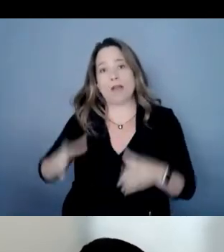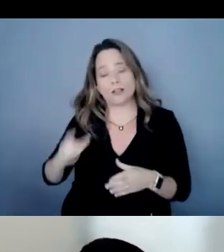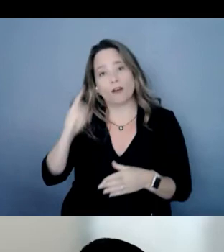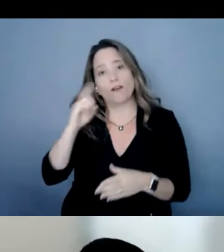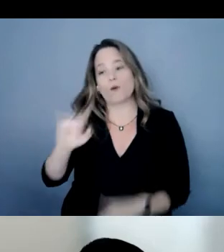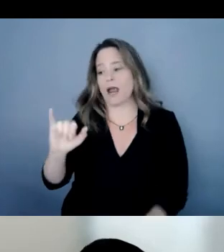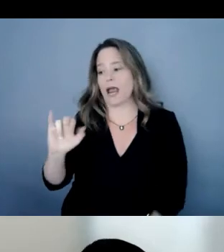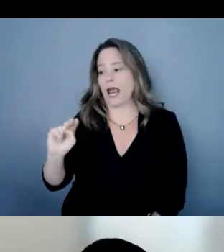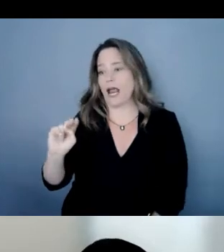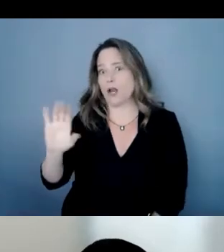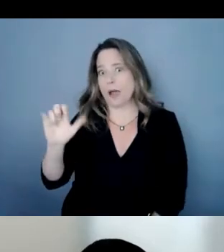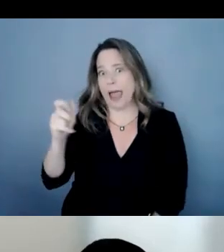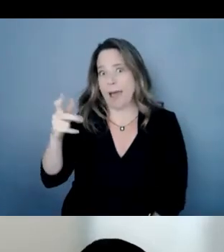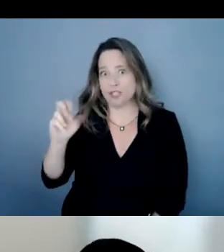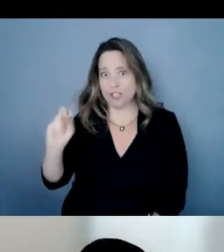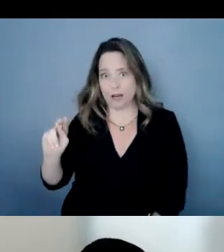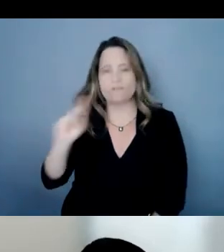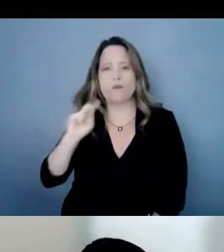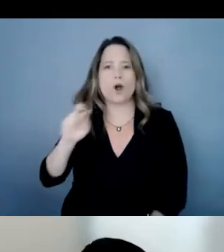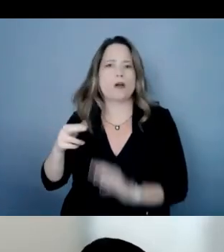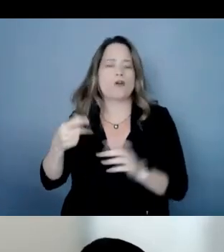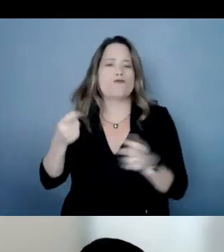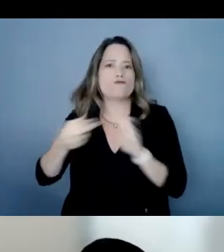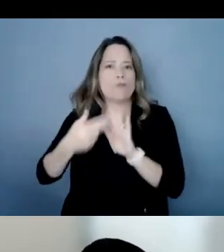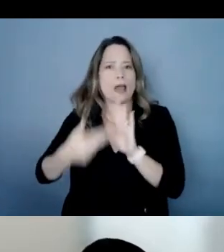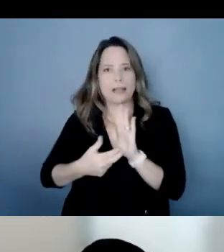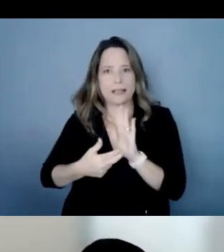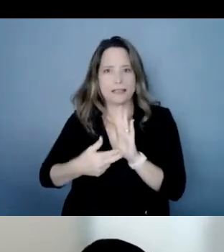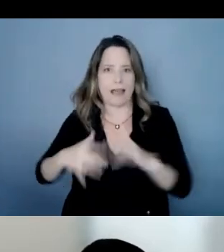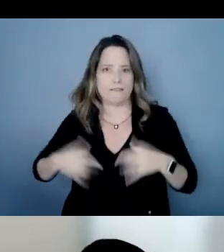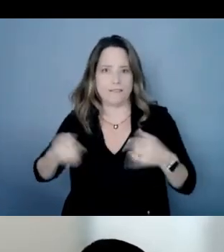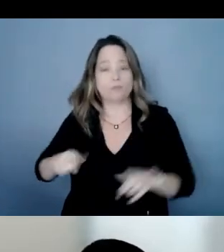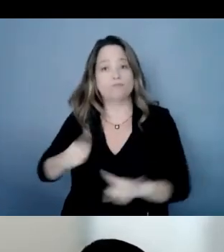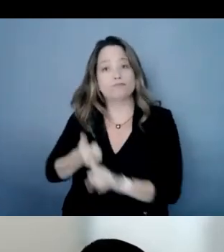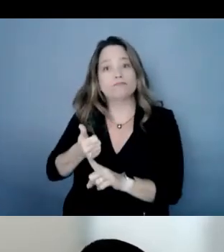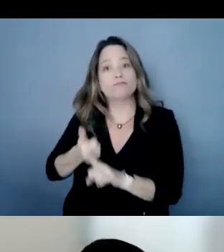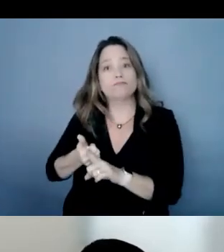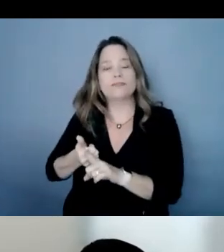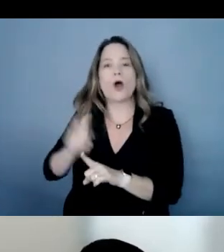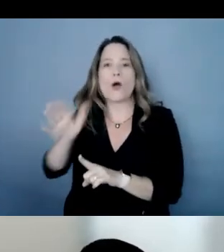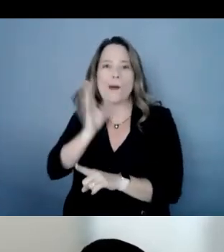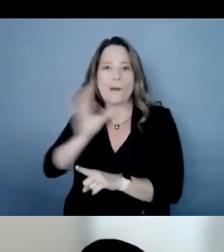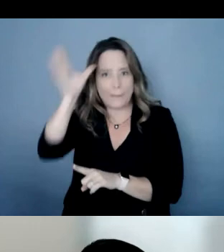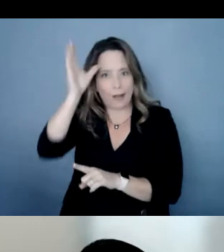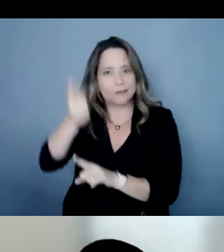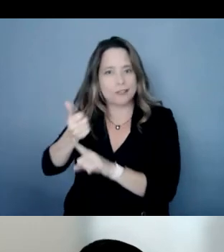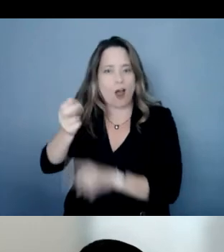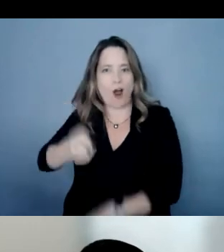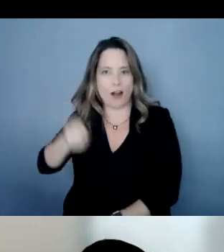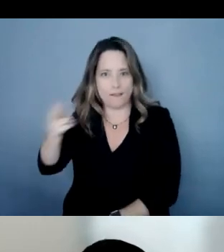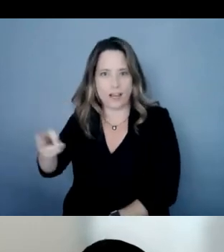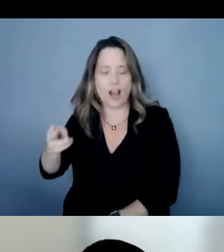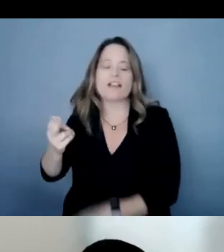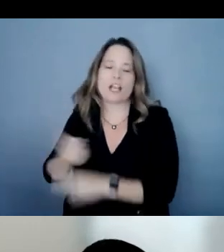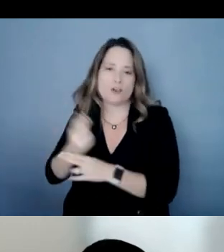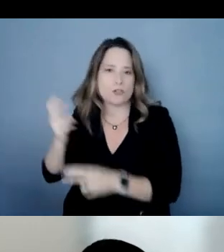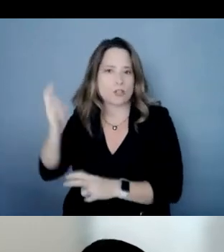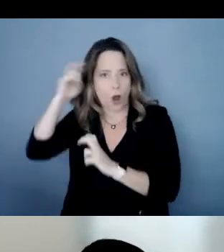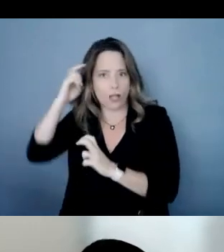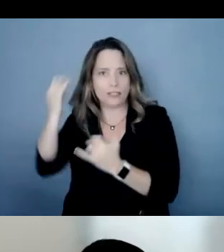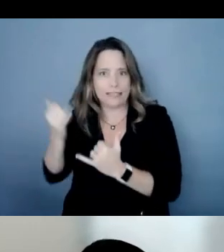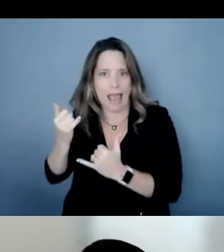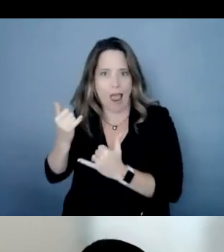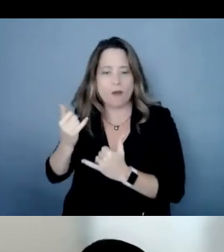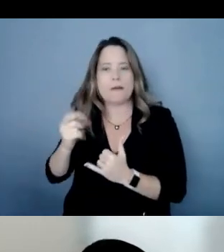as the daughter of two individuals who are hard of hearing that now use cochlear implants she is exposed to